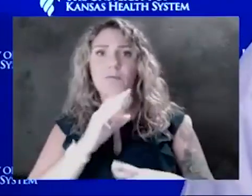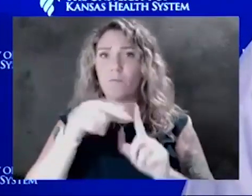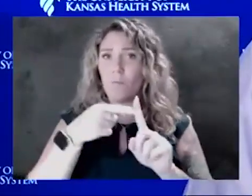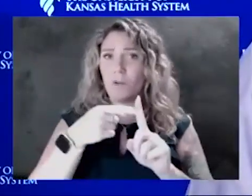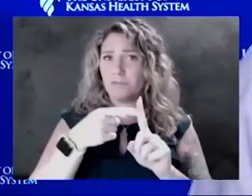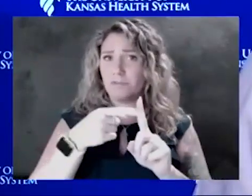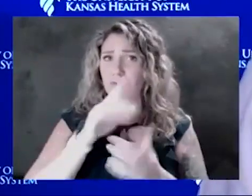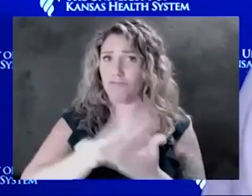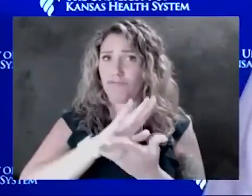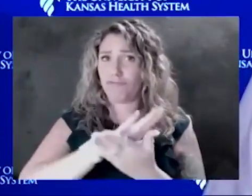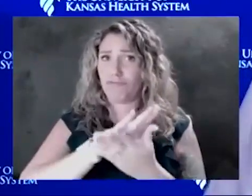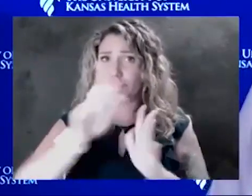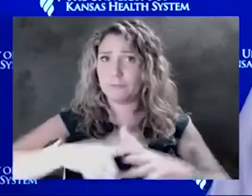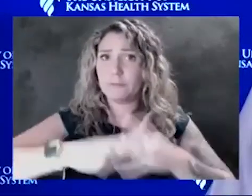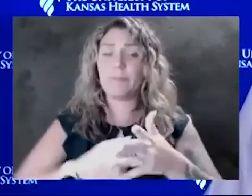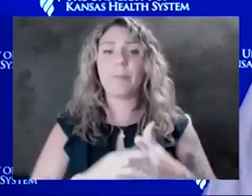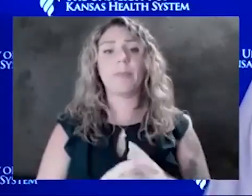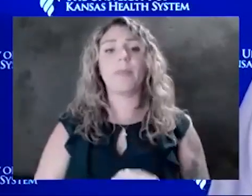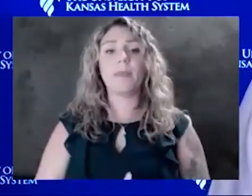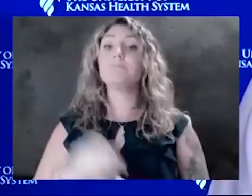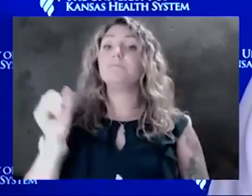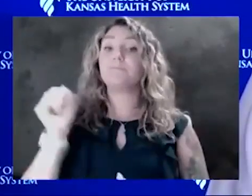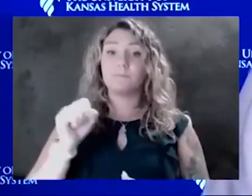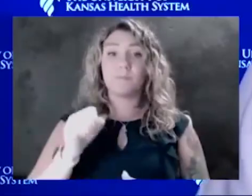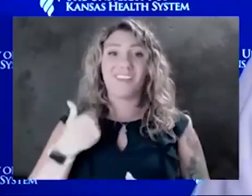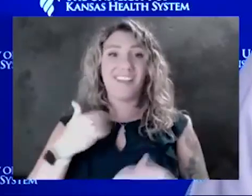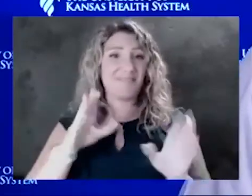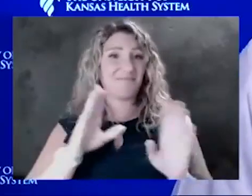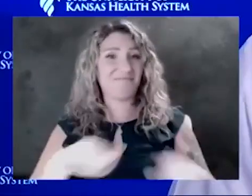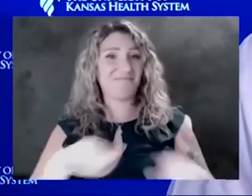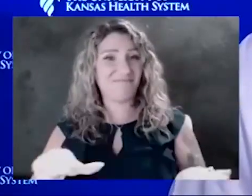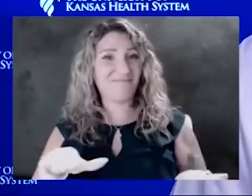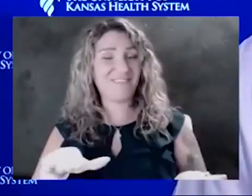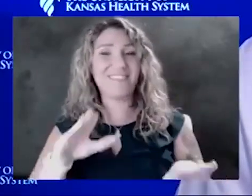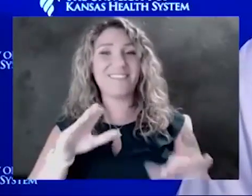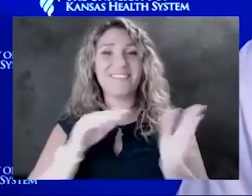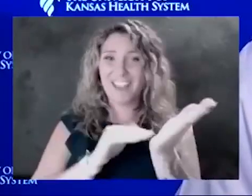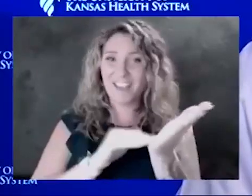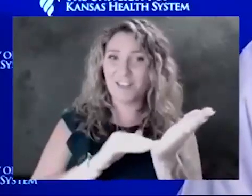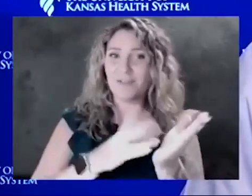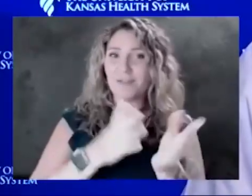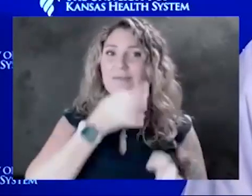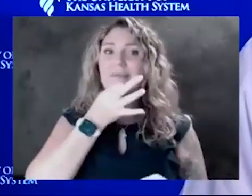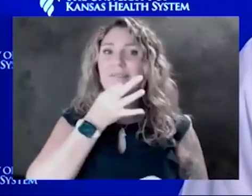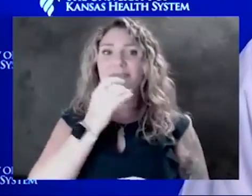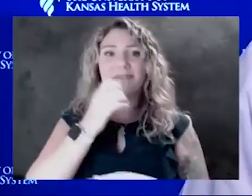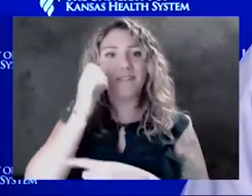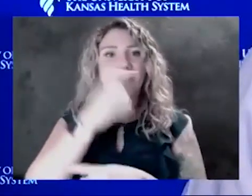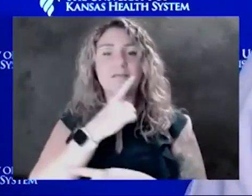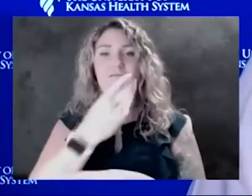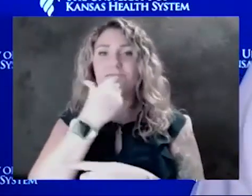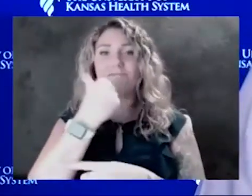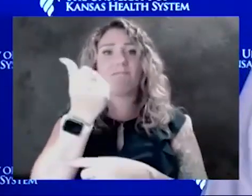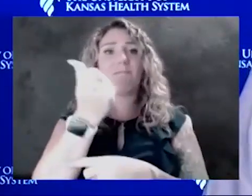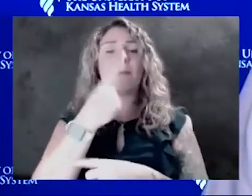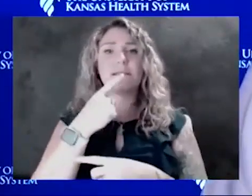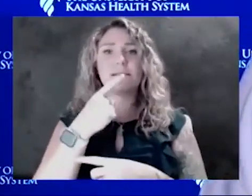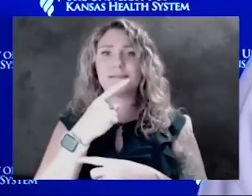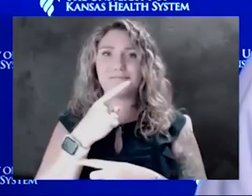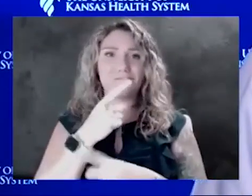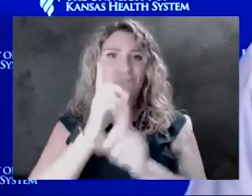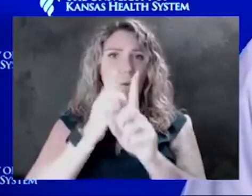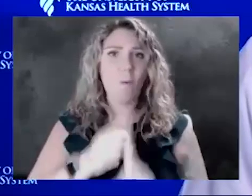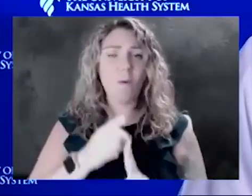think we had our great pediatric experts on yesterday, and I think they gave the best messages and that is, you know, continuing to mask.